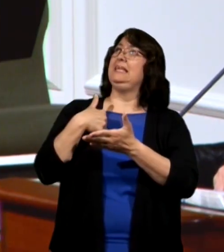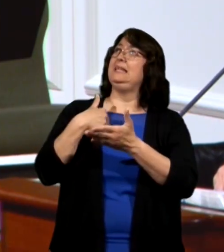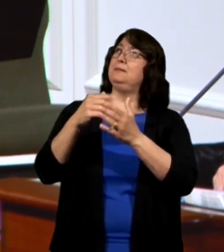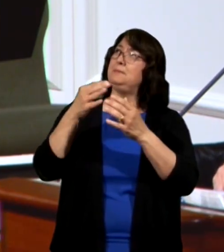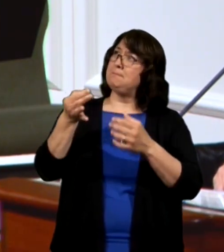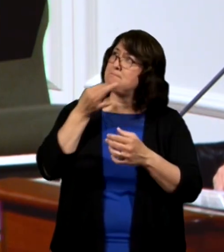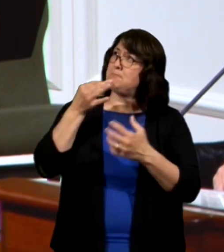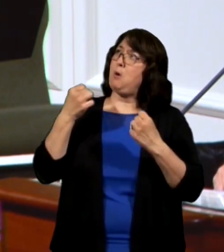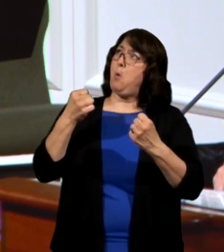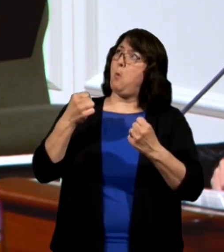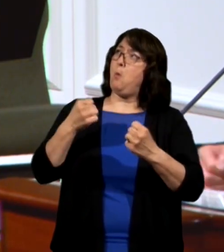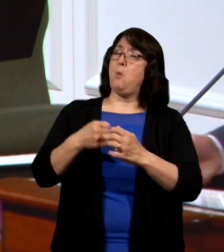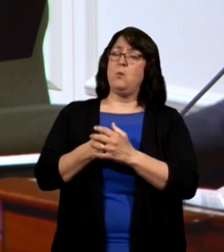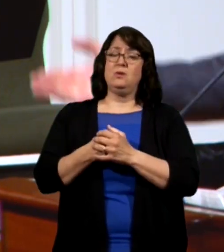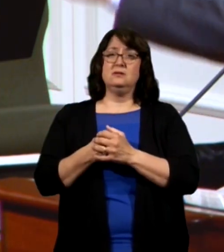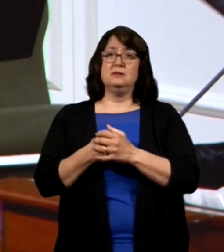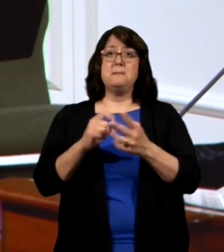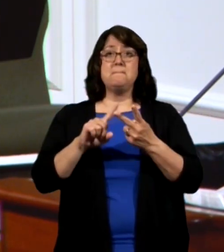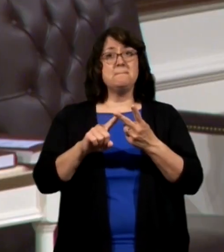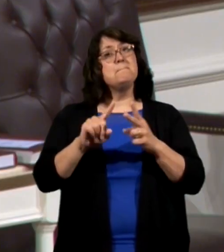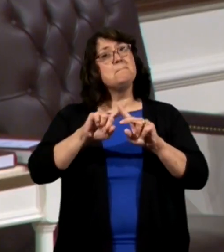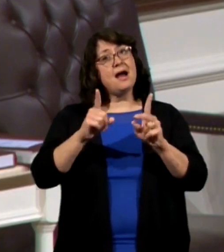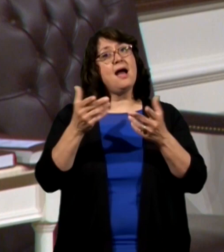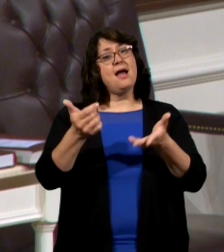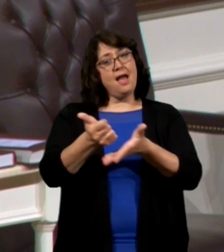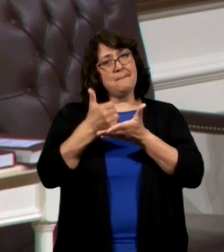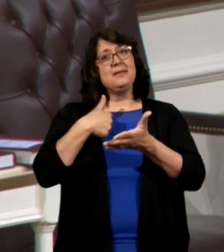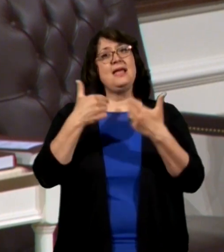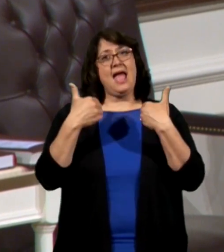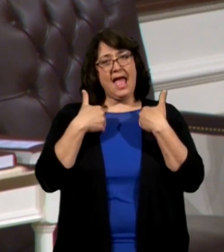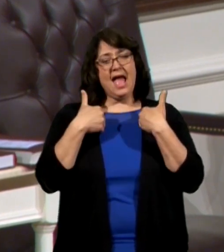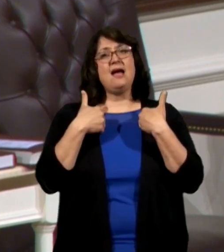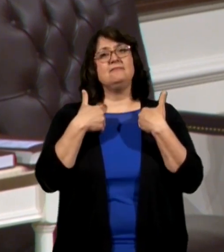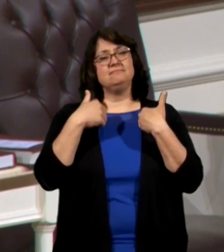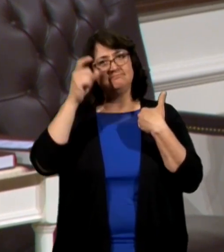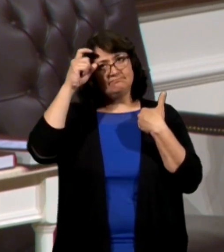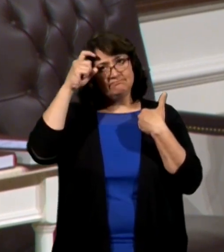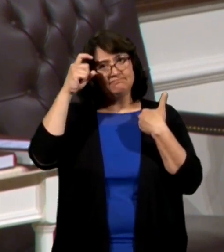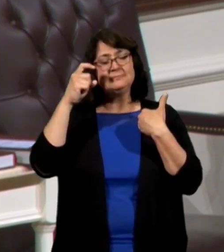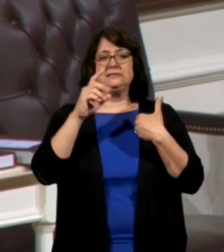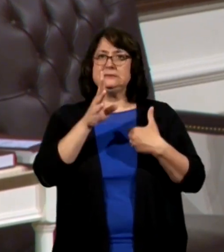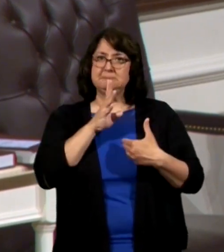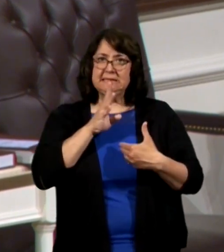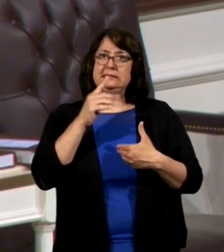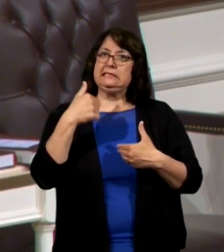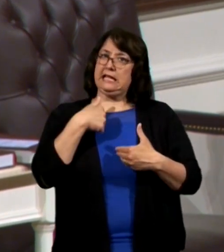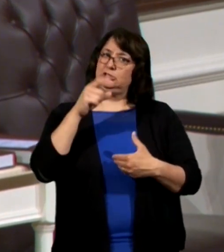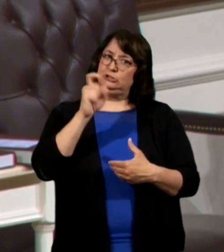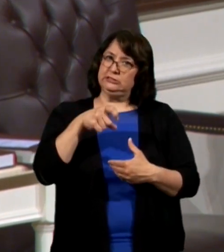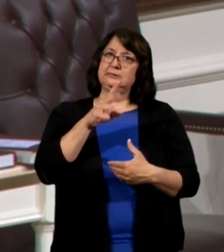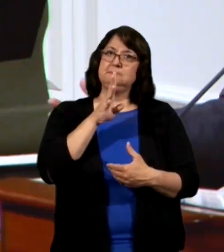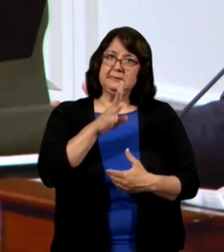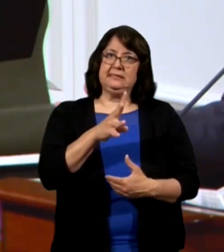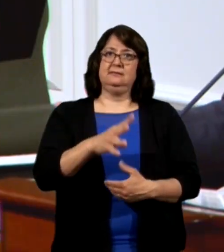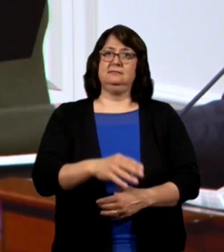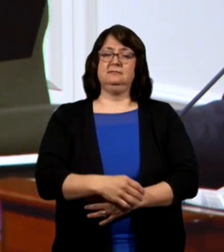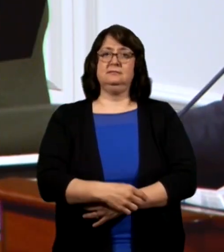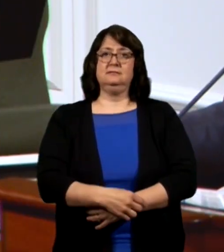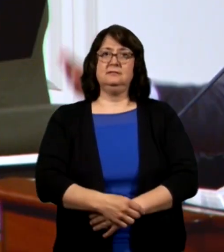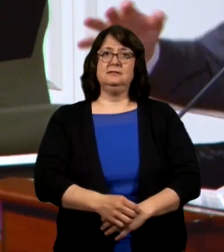bold, but help me have discretion. Help me speak as I ought to speak.